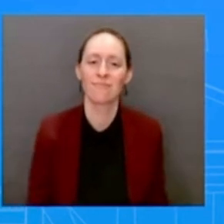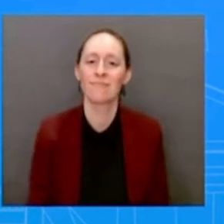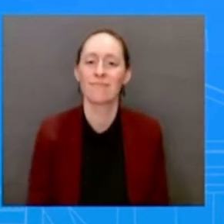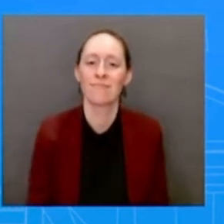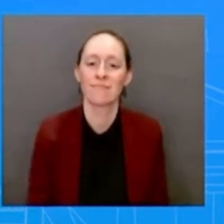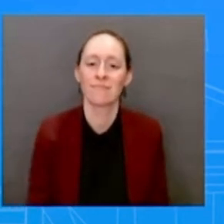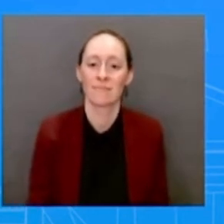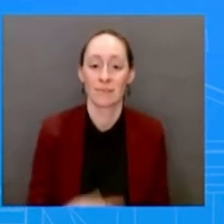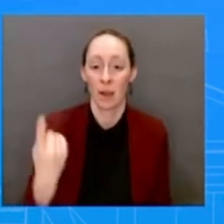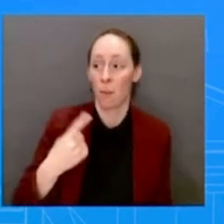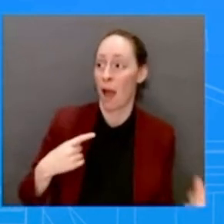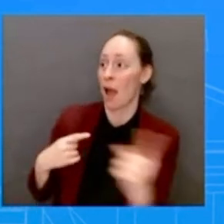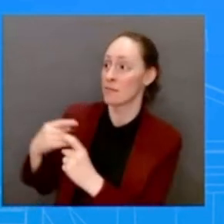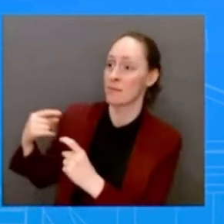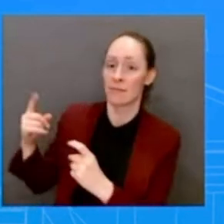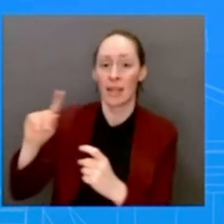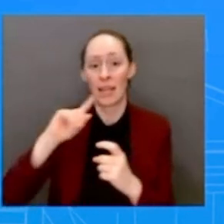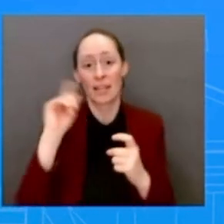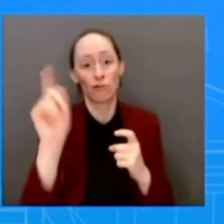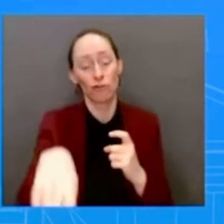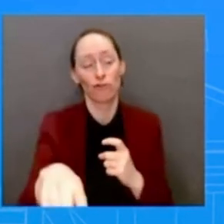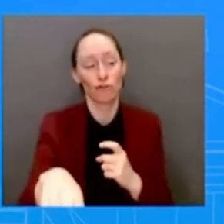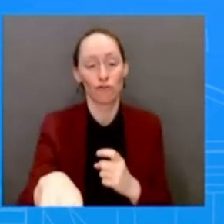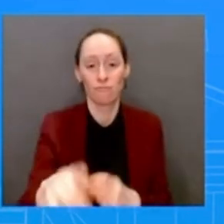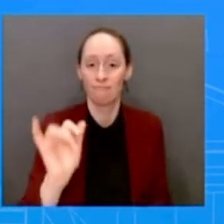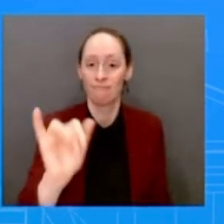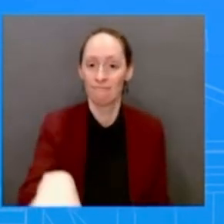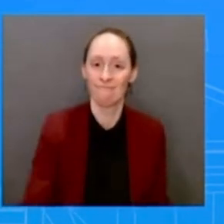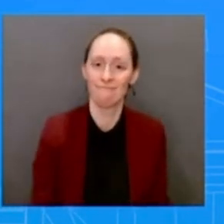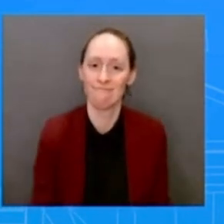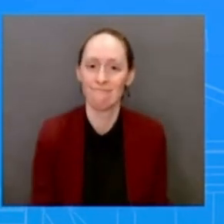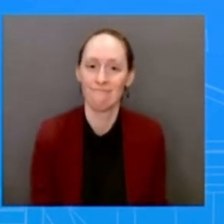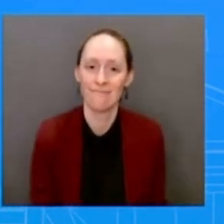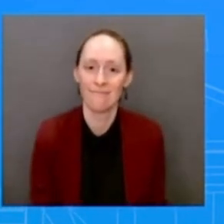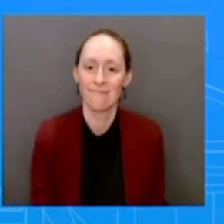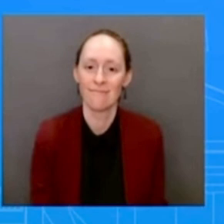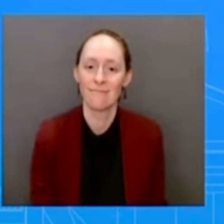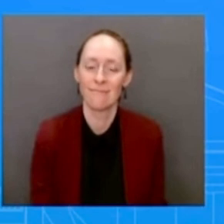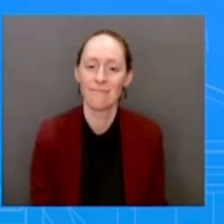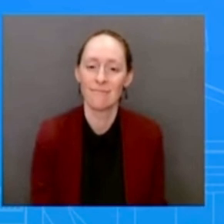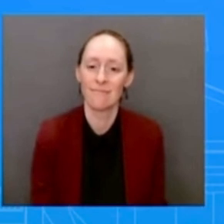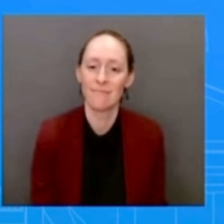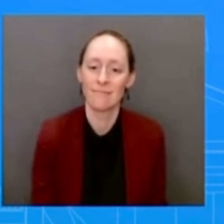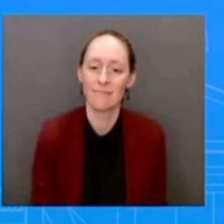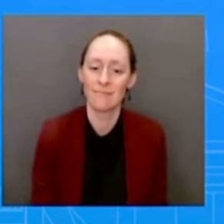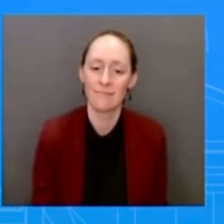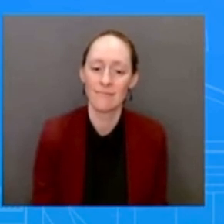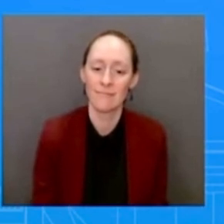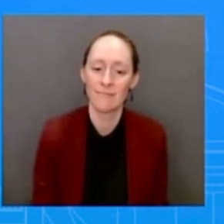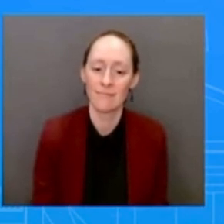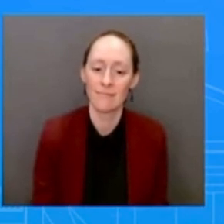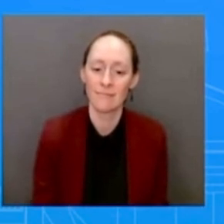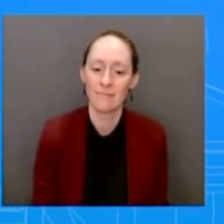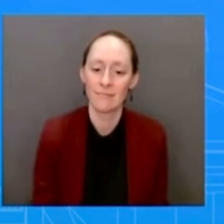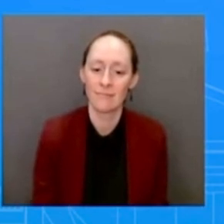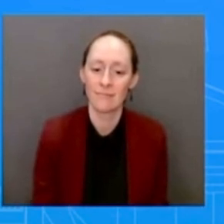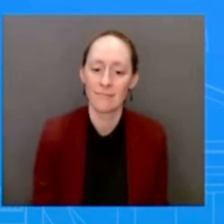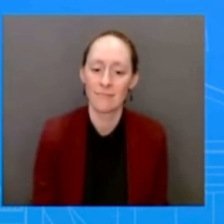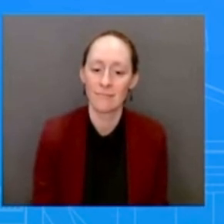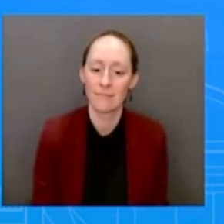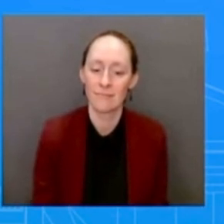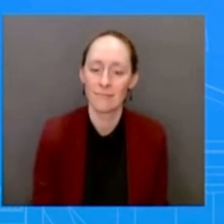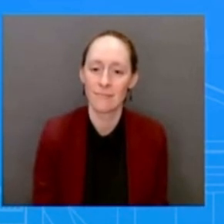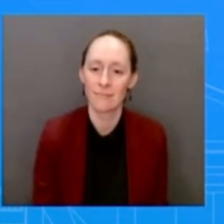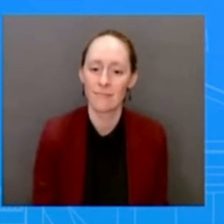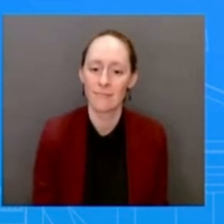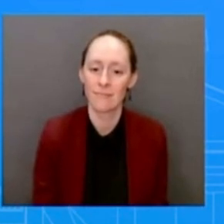honestly. Go ahead. Thanks. Just on the D.C. issue, just one point of clarity. Does the president view this as a one-time interference